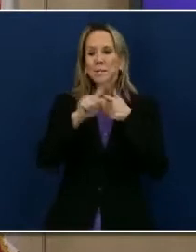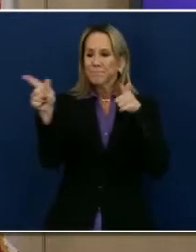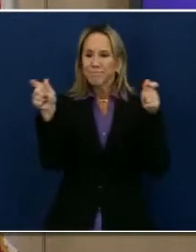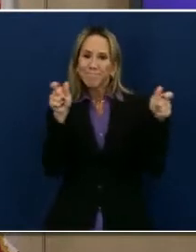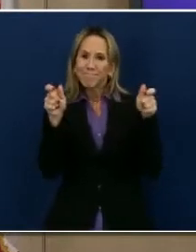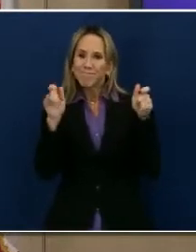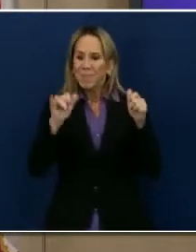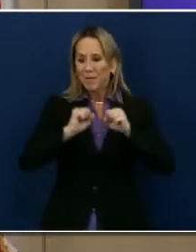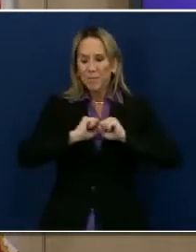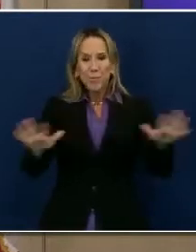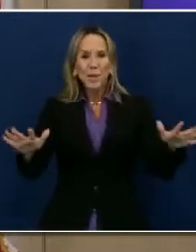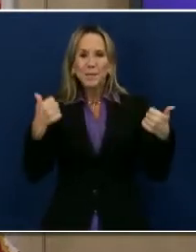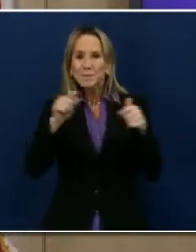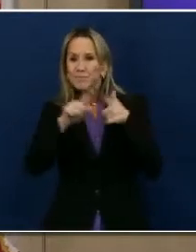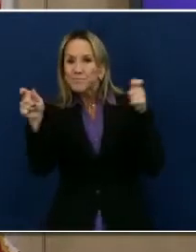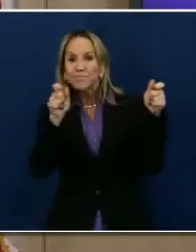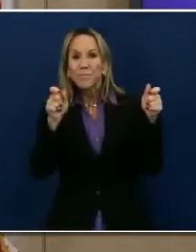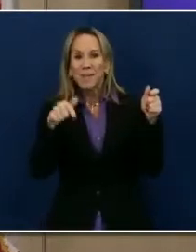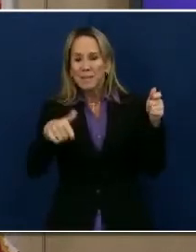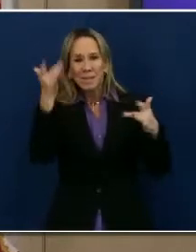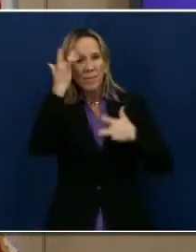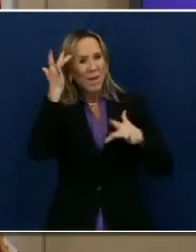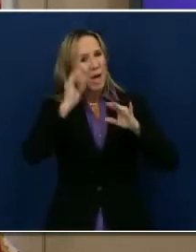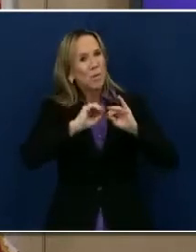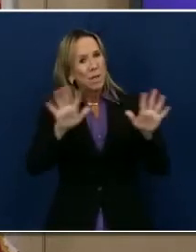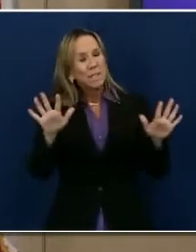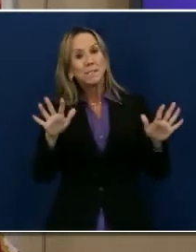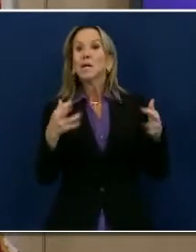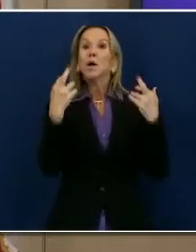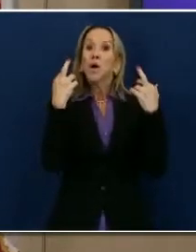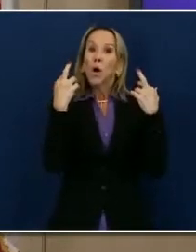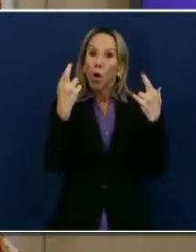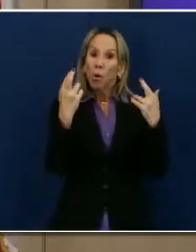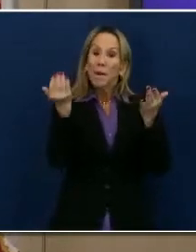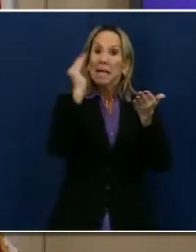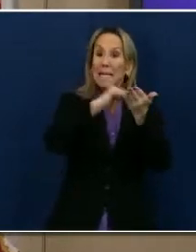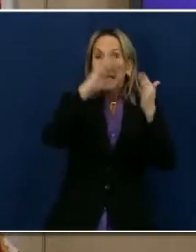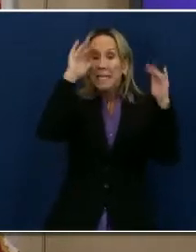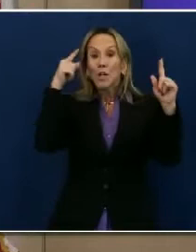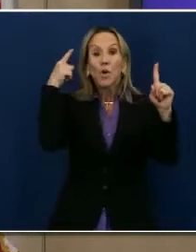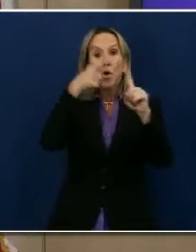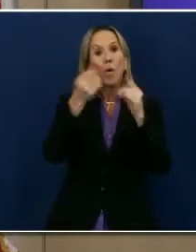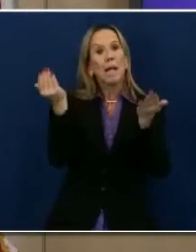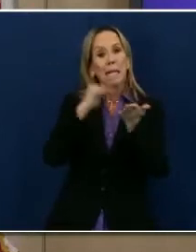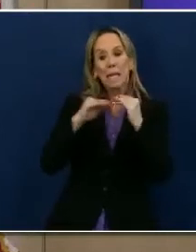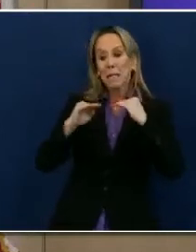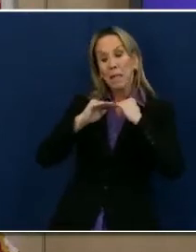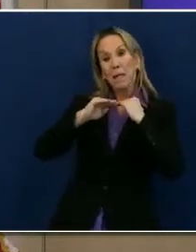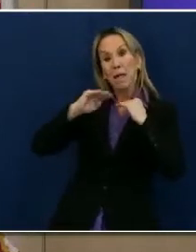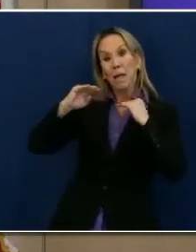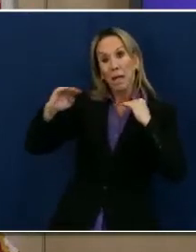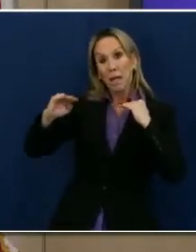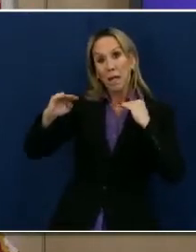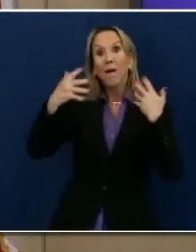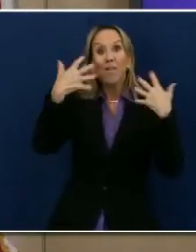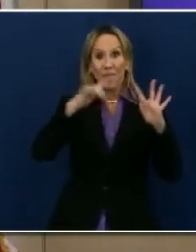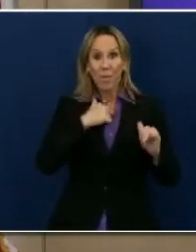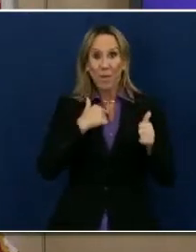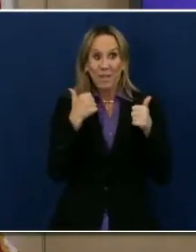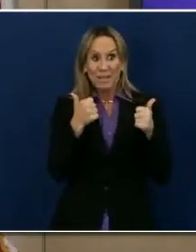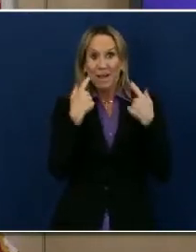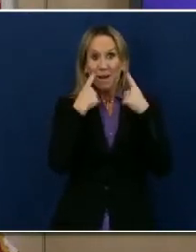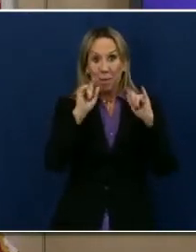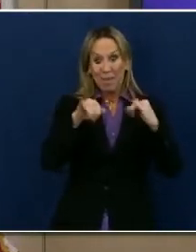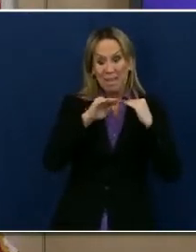the spread and transmission of this virus, hopefully reaching a plateau and then beginning to see the gradual descent that we need in